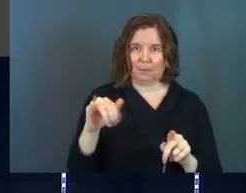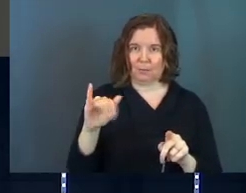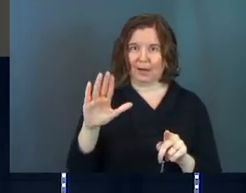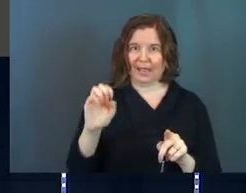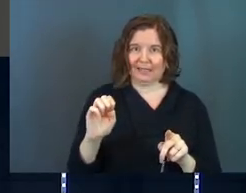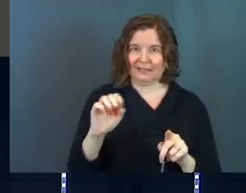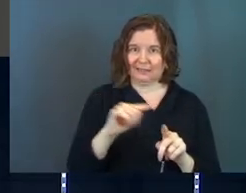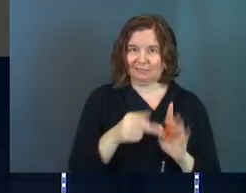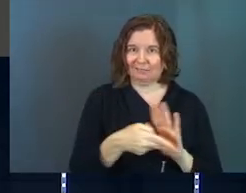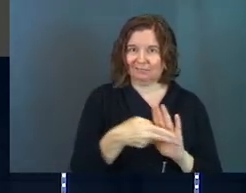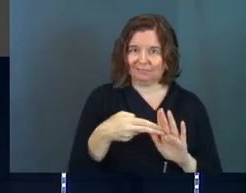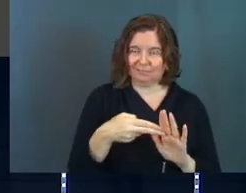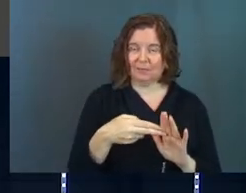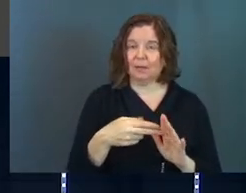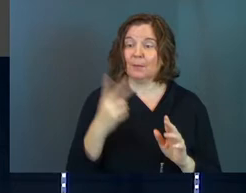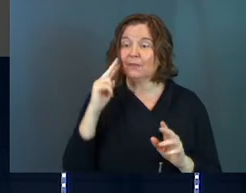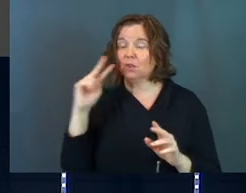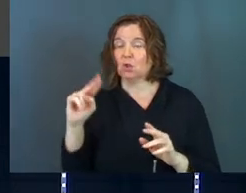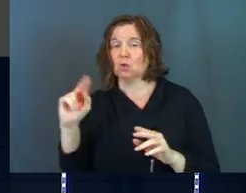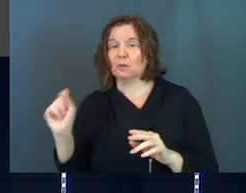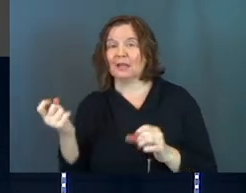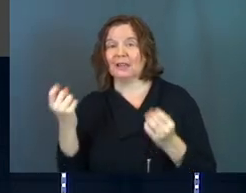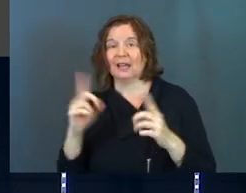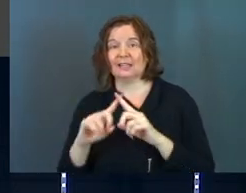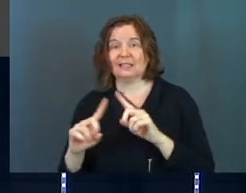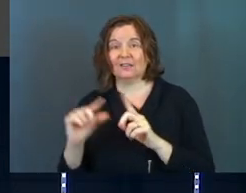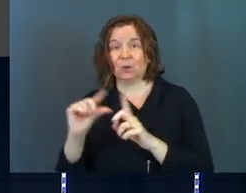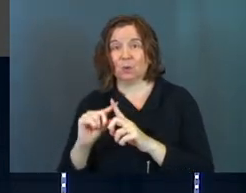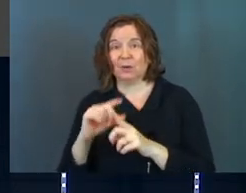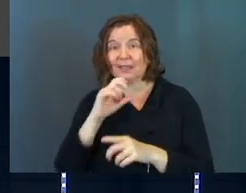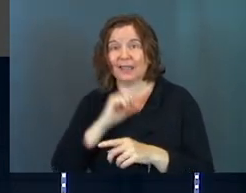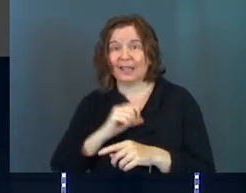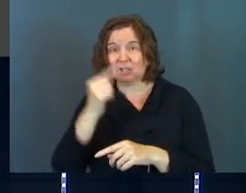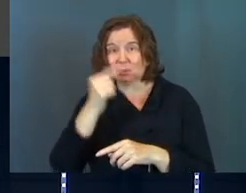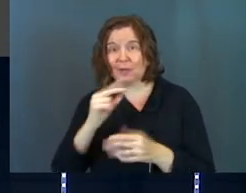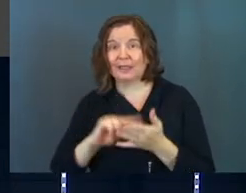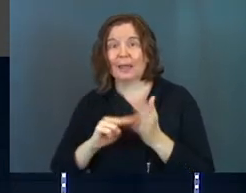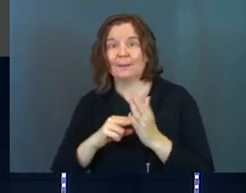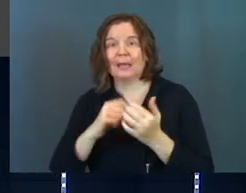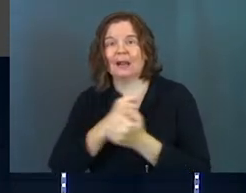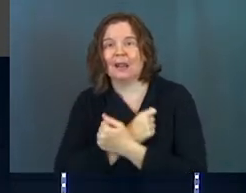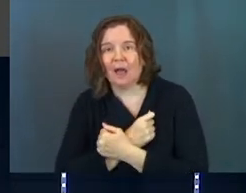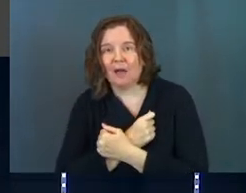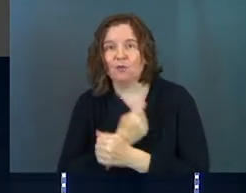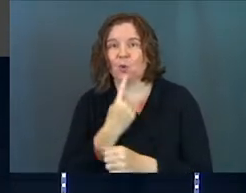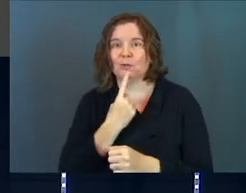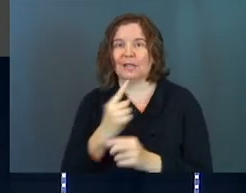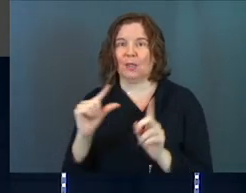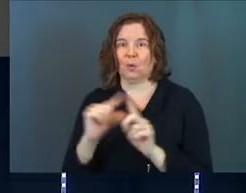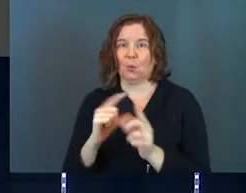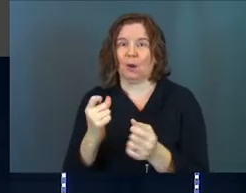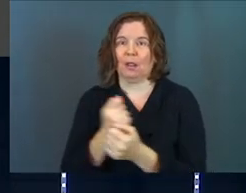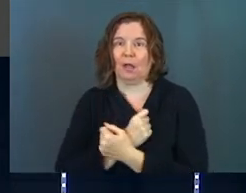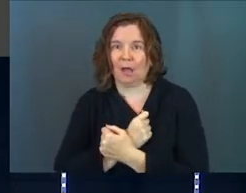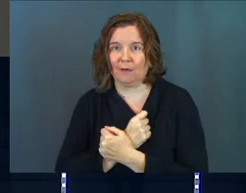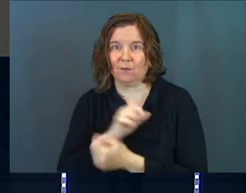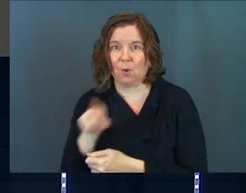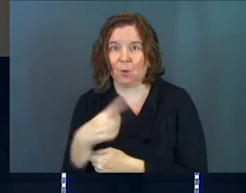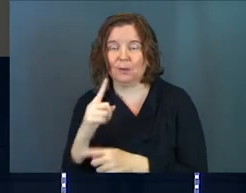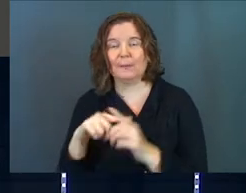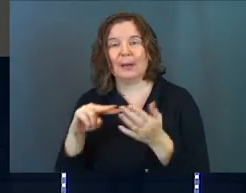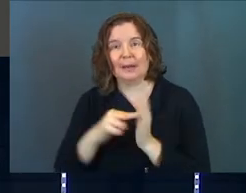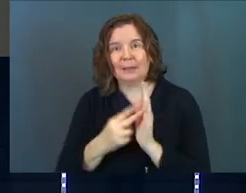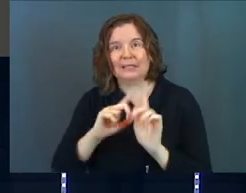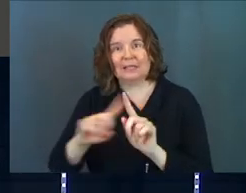looking in the New Testament, there's a lot of different words in the ancient Greek that mean love or say love in your English Bible. But